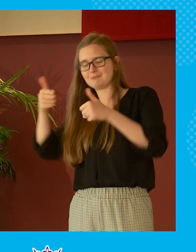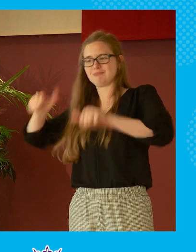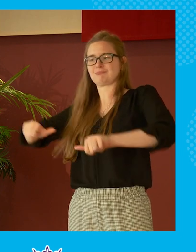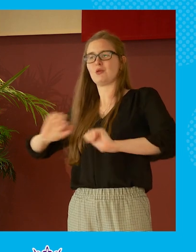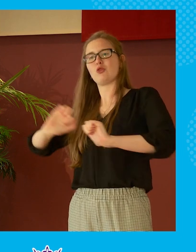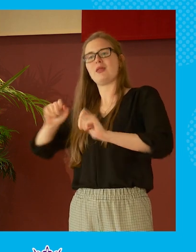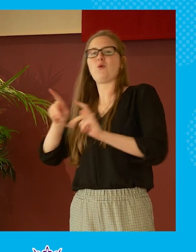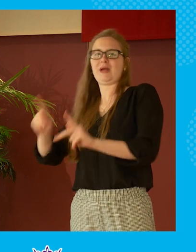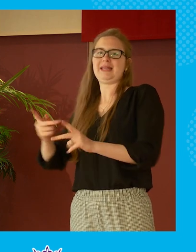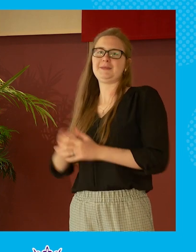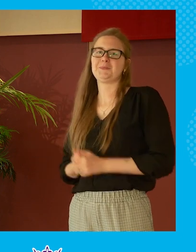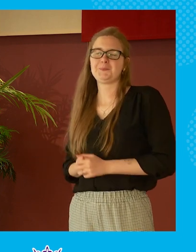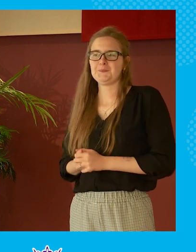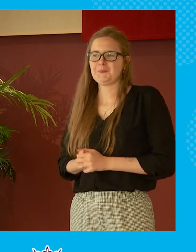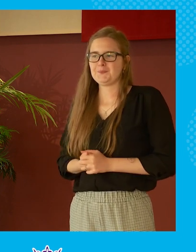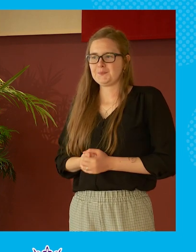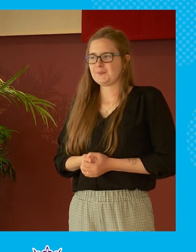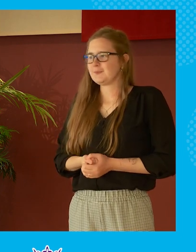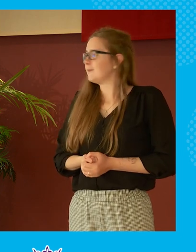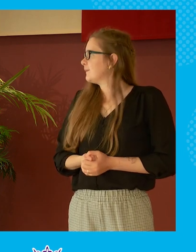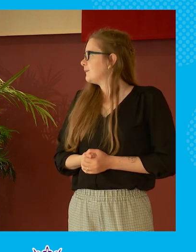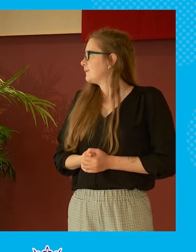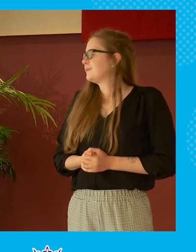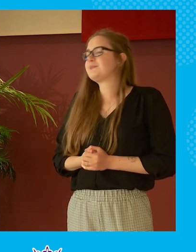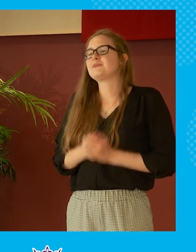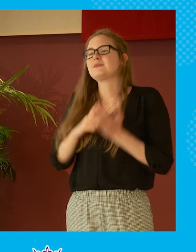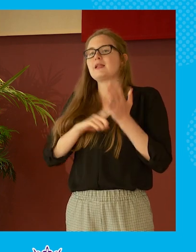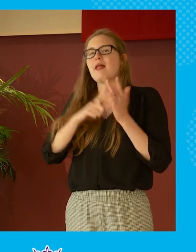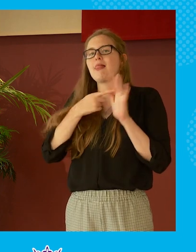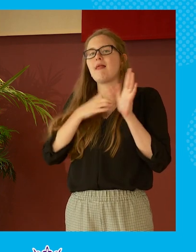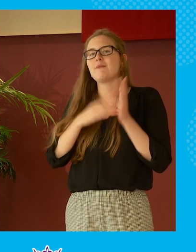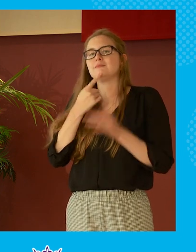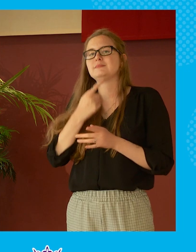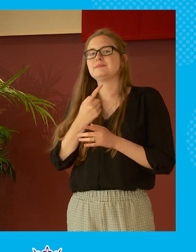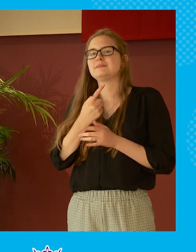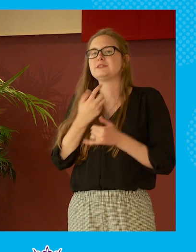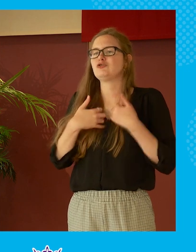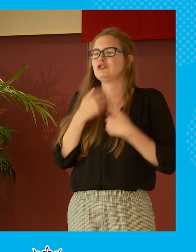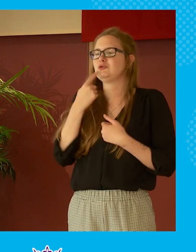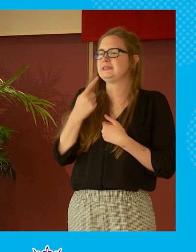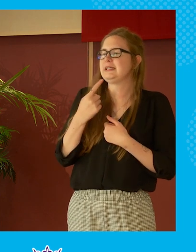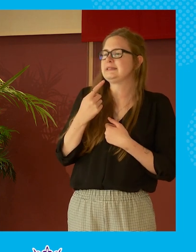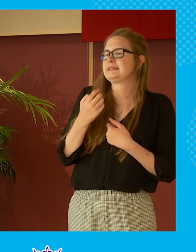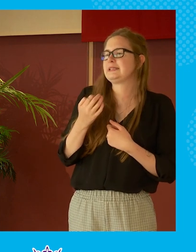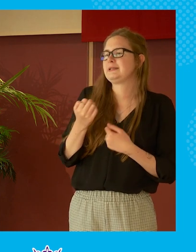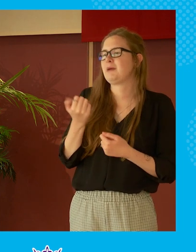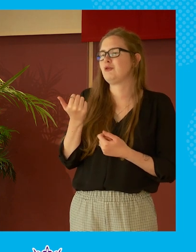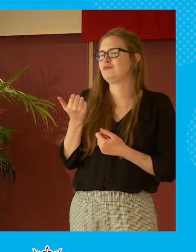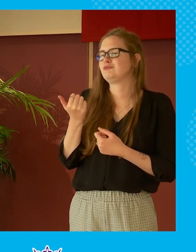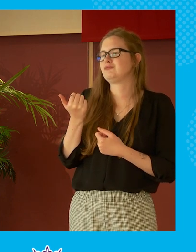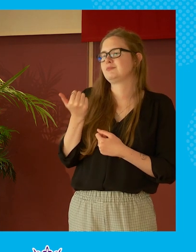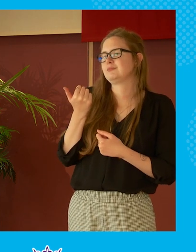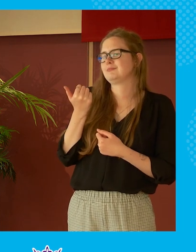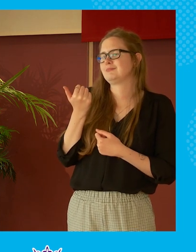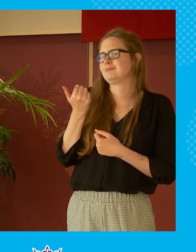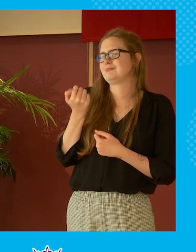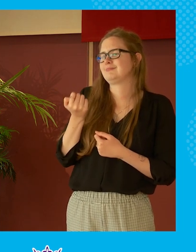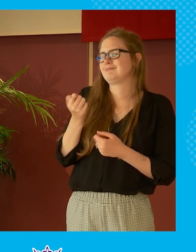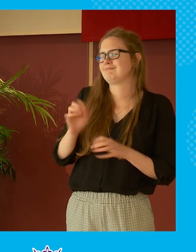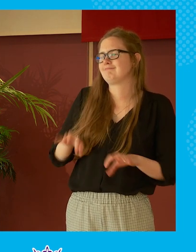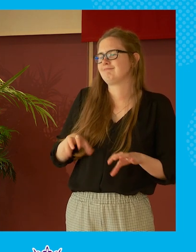that in that fashion yeah now it's interesting you made that point about having your bus fare home i remember the arse in your trousers actually